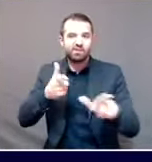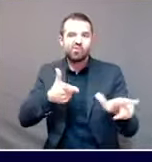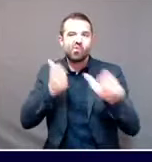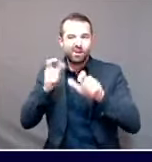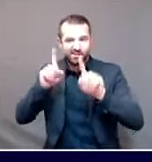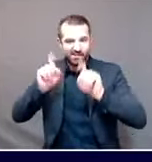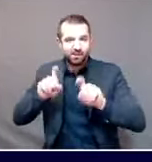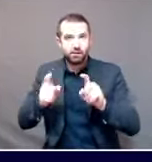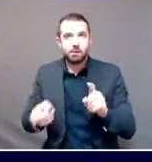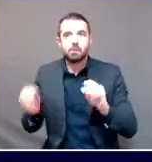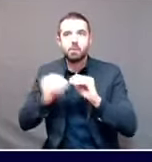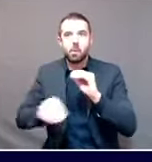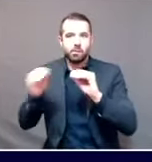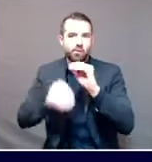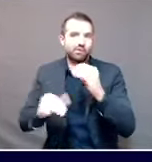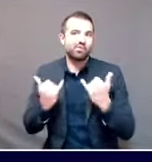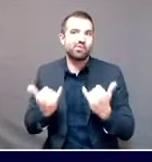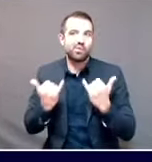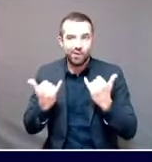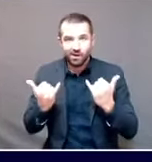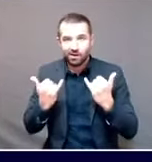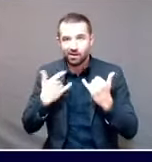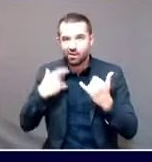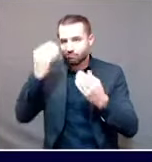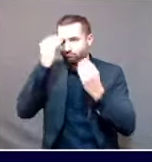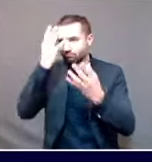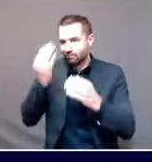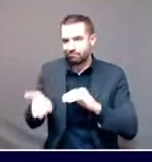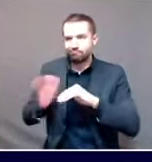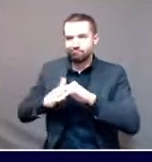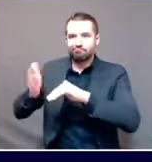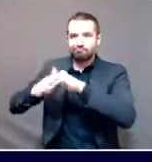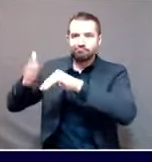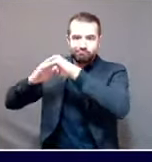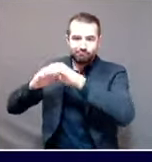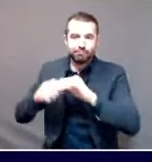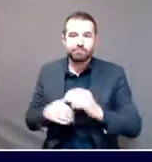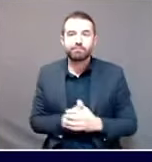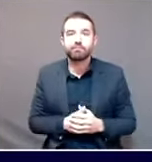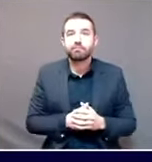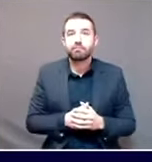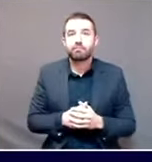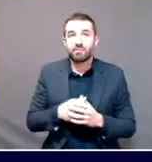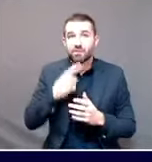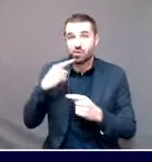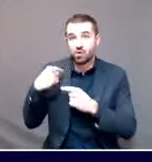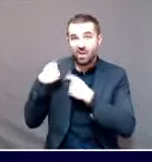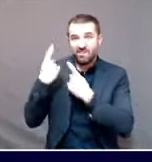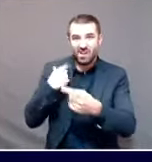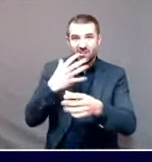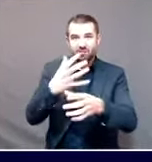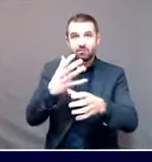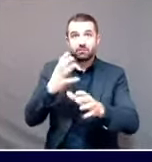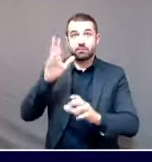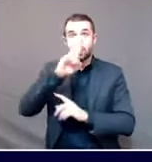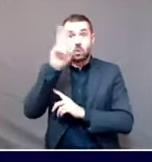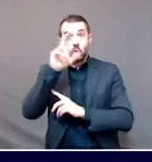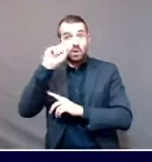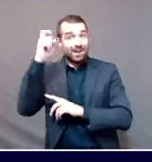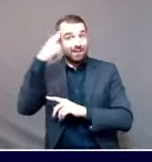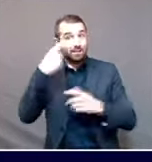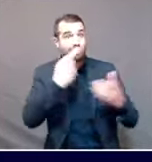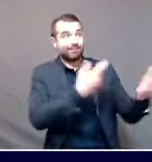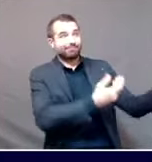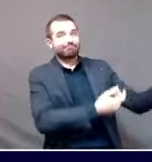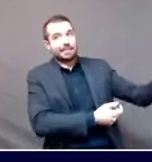reminder, we have received several hundred thousand antigen tests from the U.S. government. And have been deploying them across